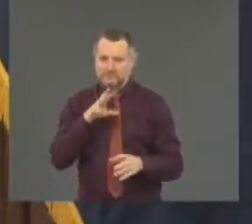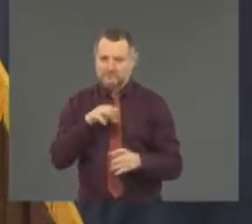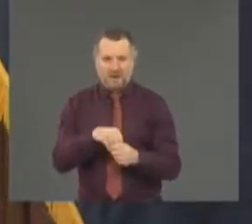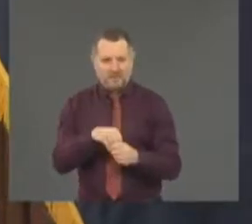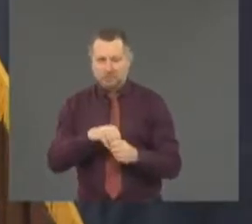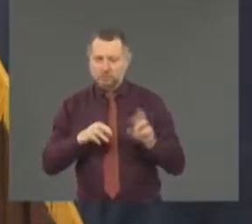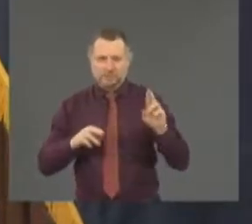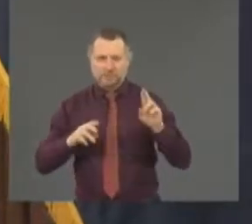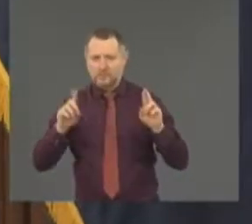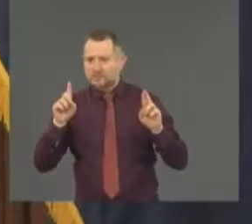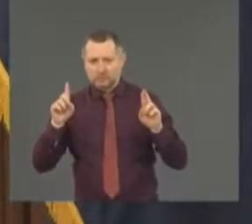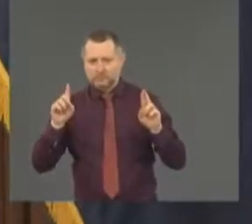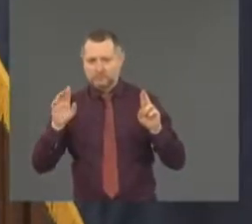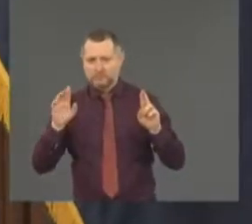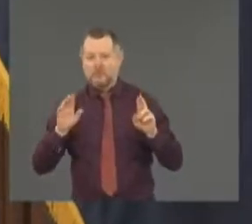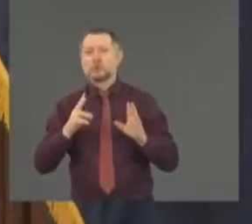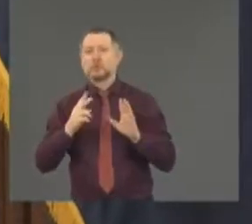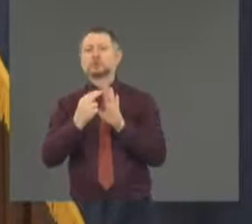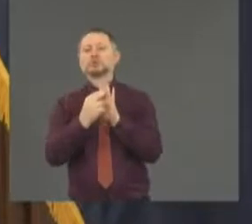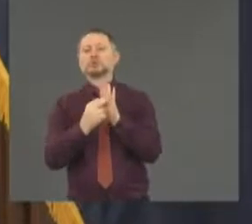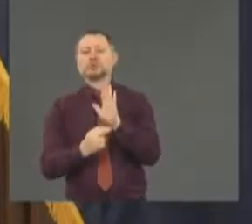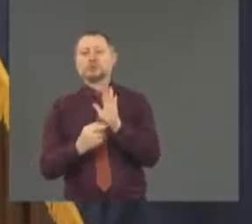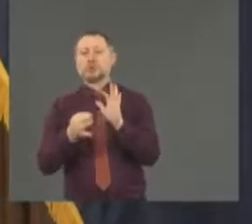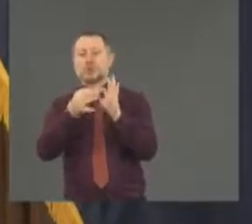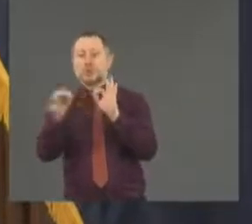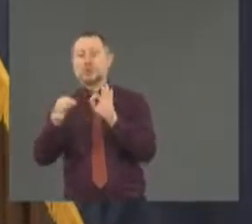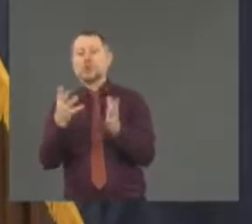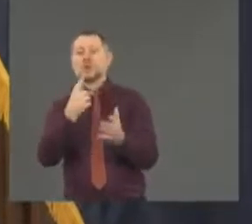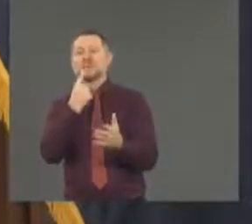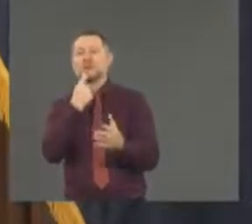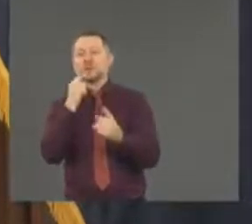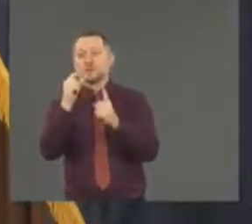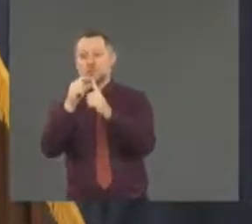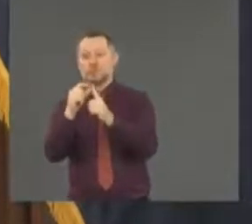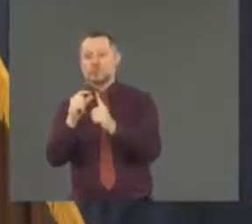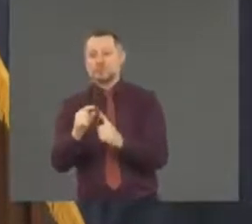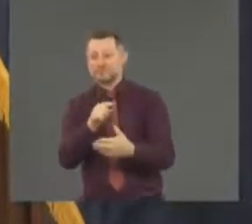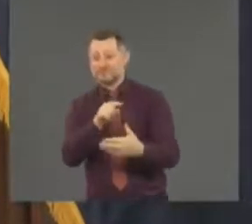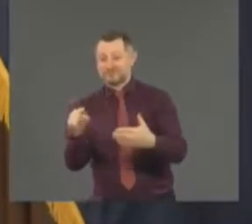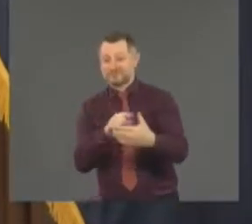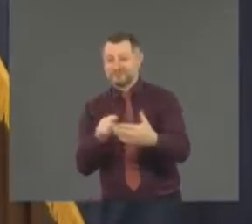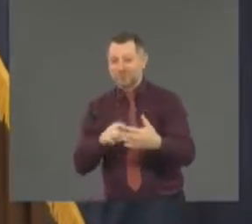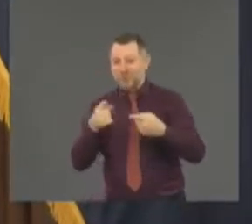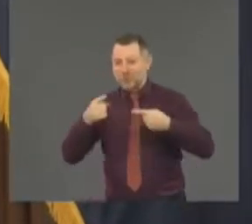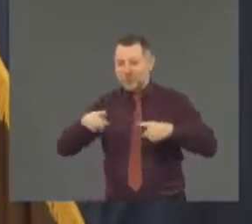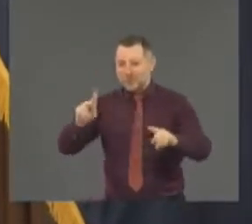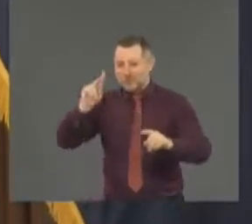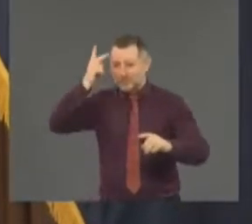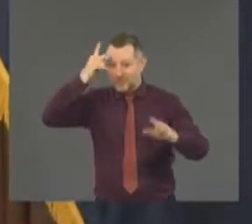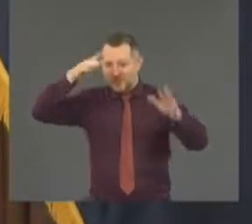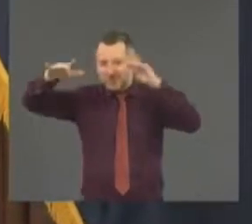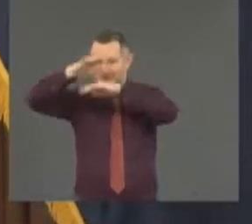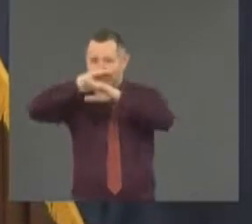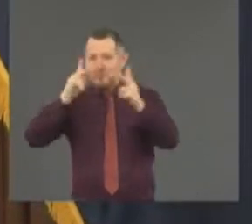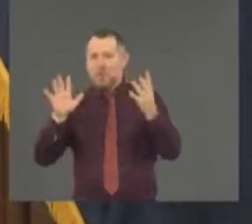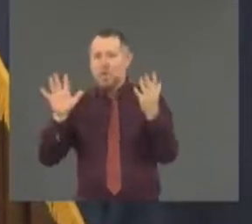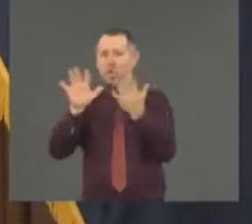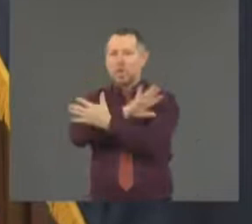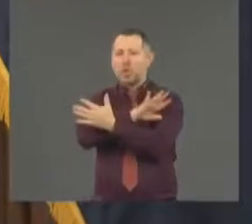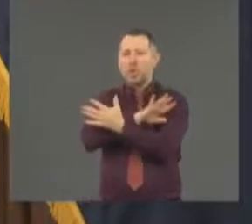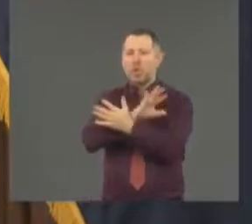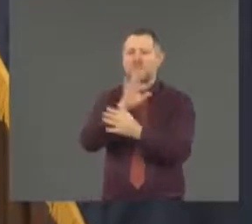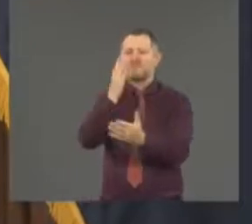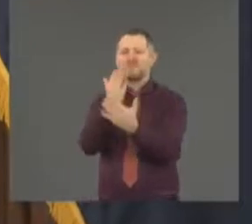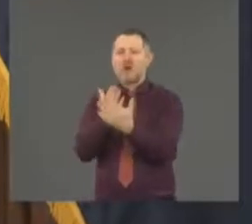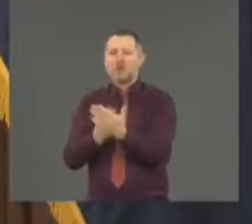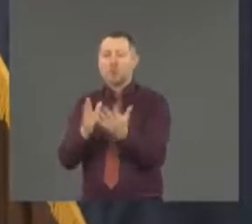What they often try to do in the political environment is just blur facts. Just throw a lot of facts and then you don't know what anyone is saying. So